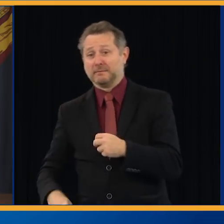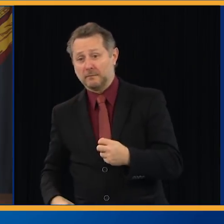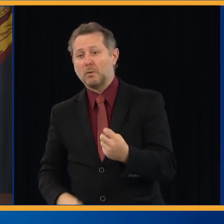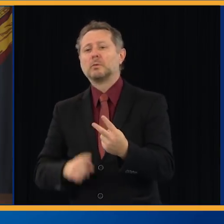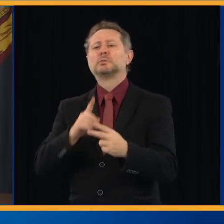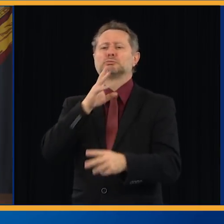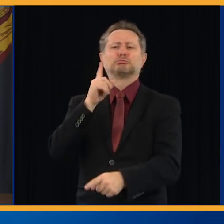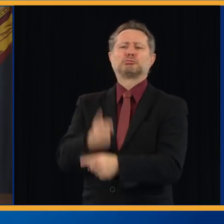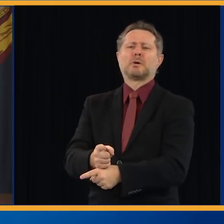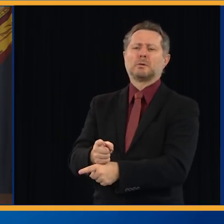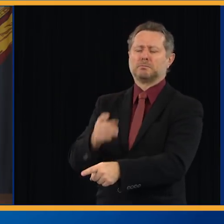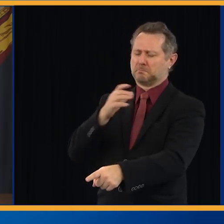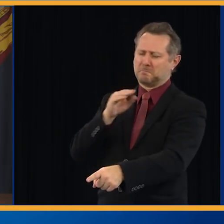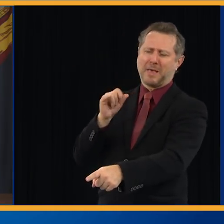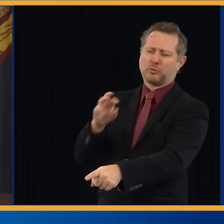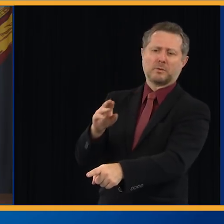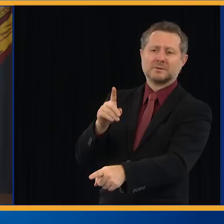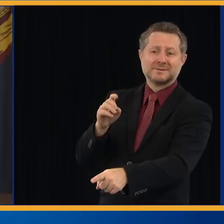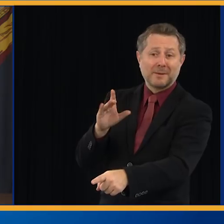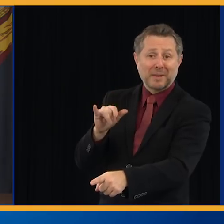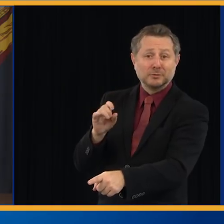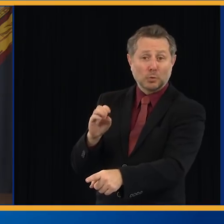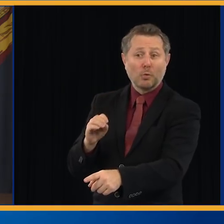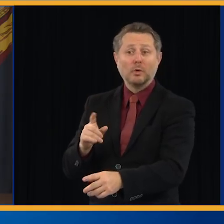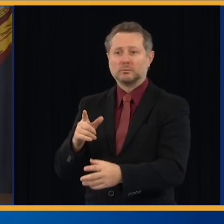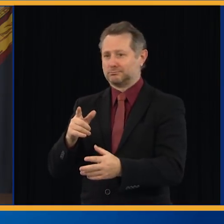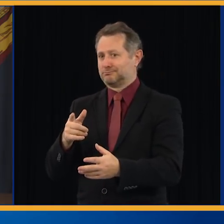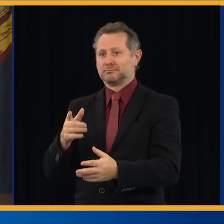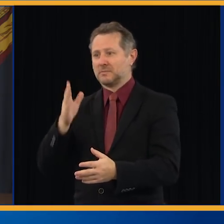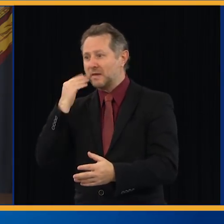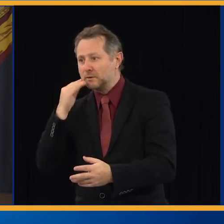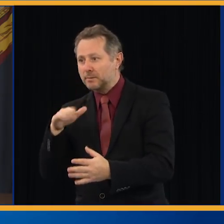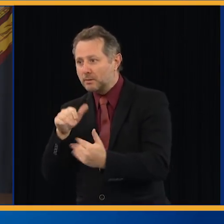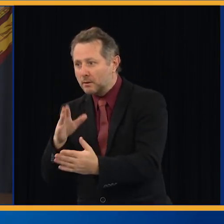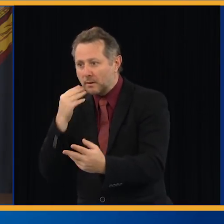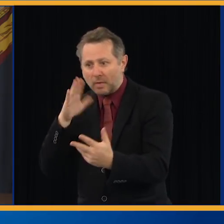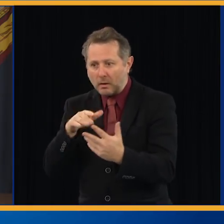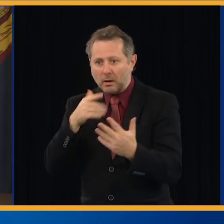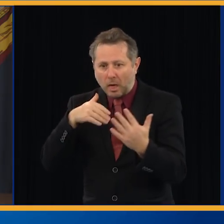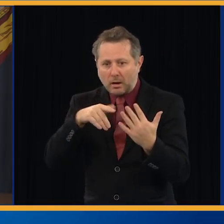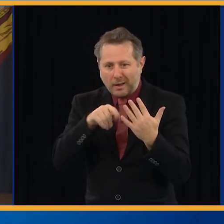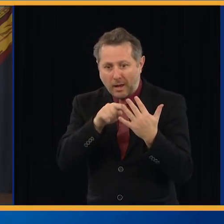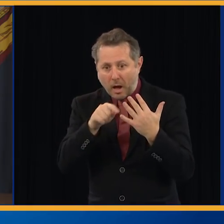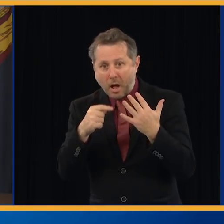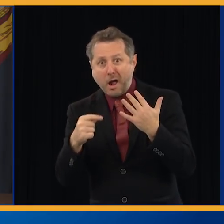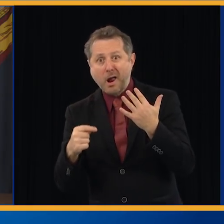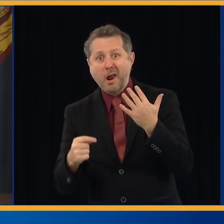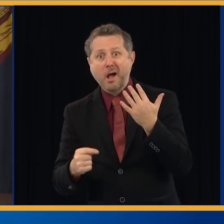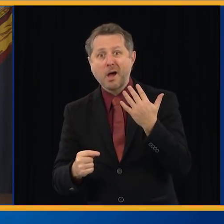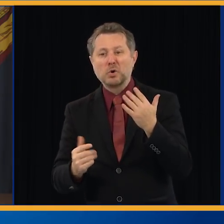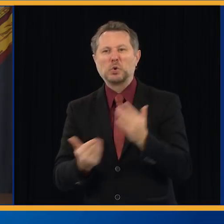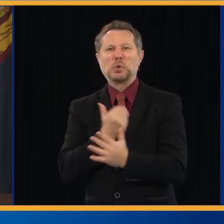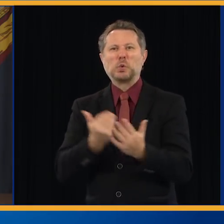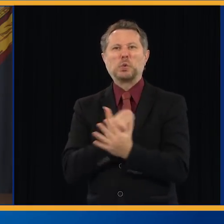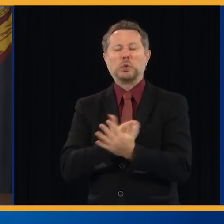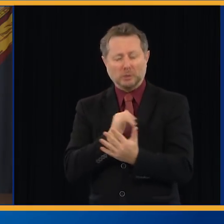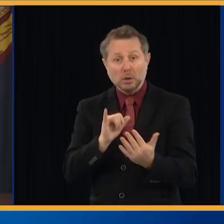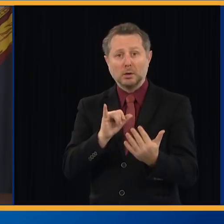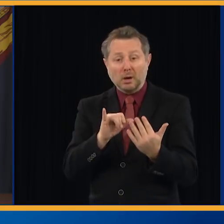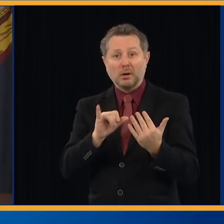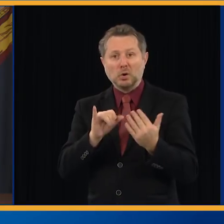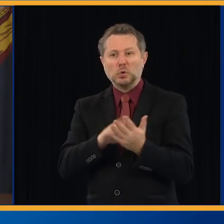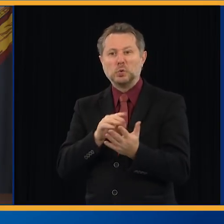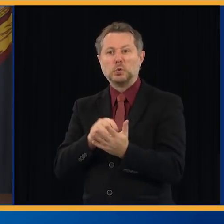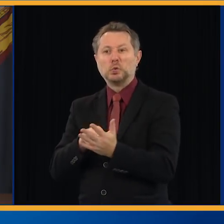never been done before. And I think there are lessons to learn and lessons we'll take with us. Telemedicine, I think, is a lesson we'll take